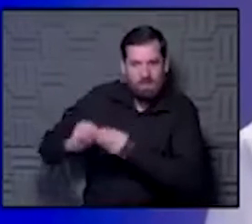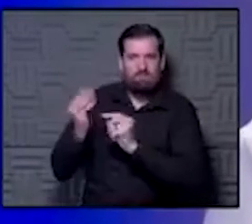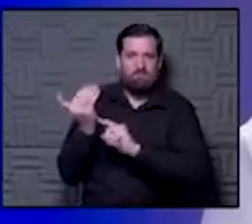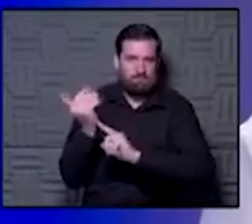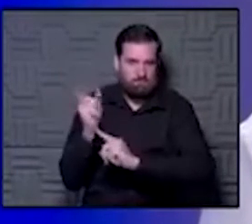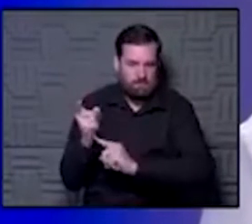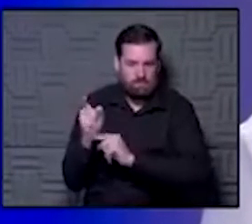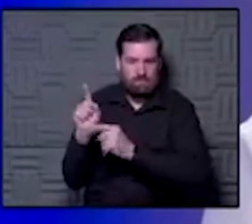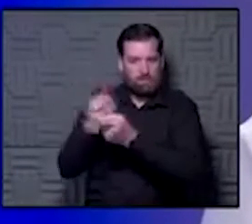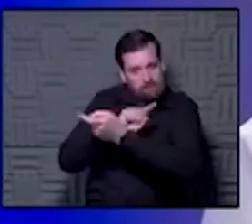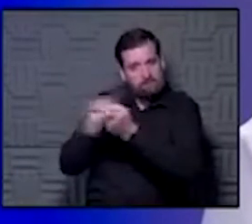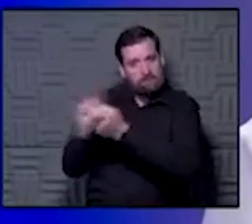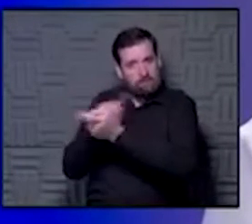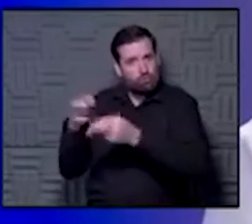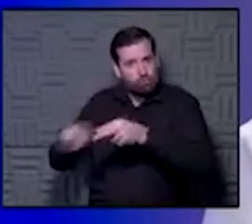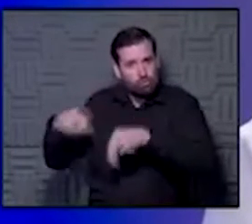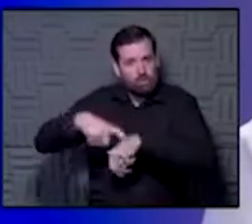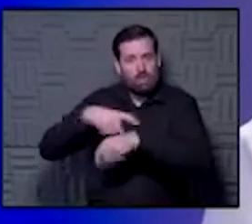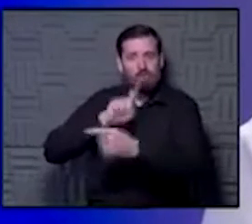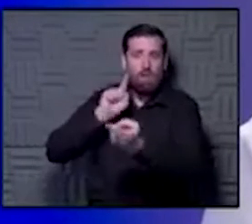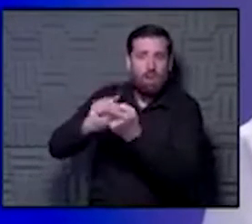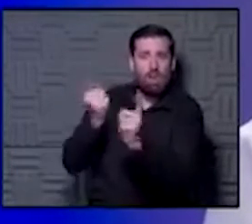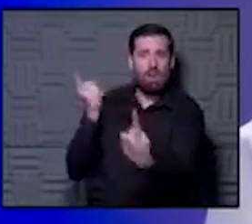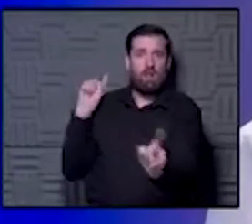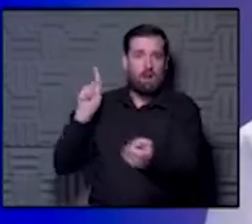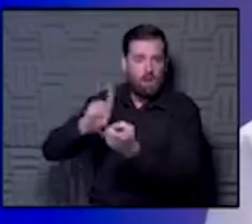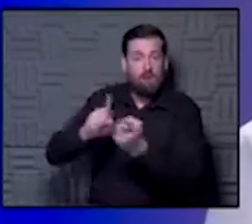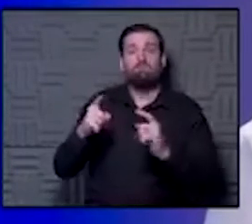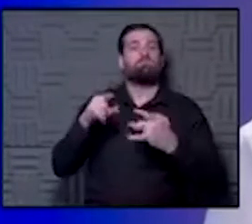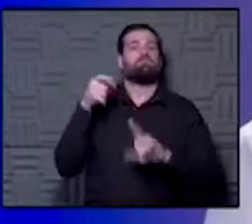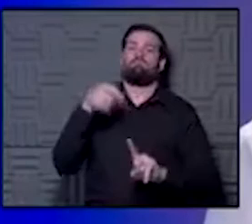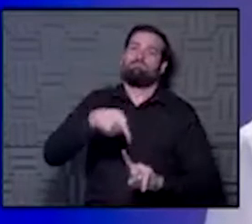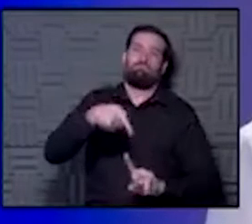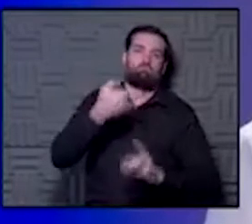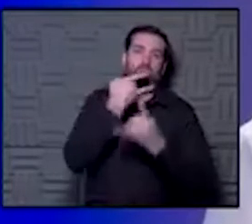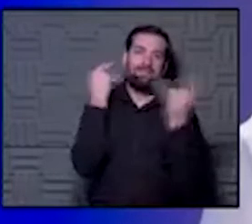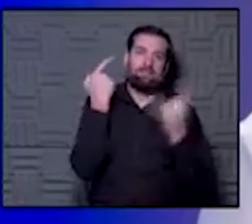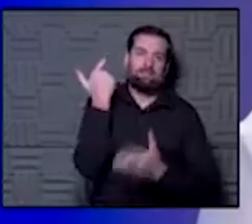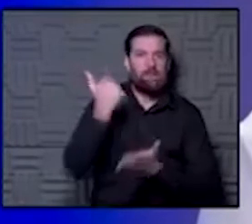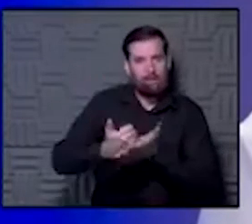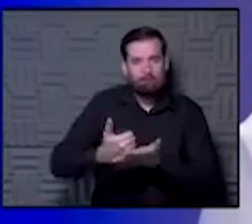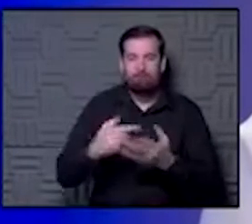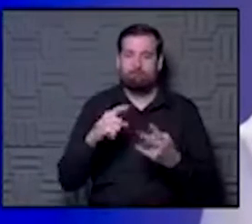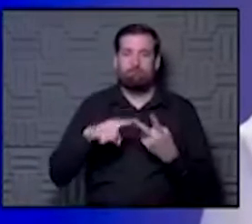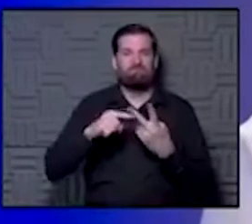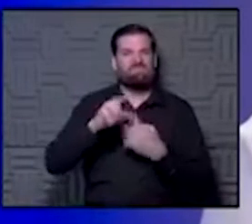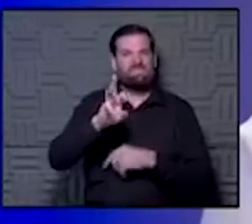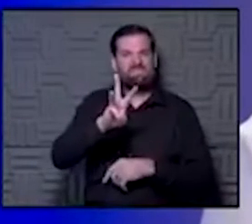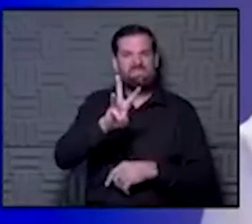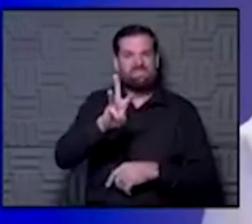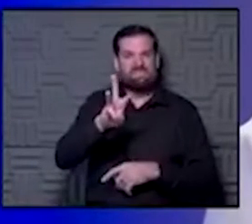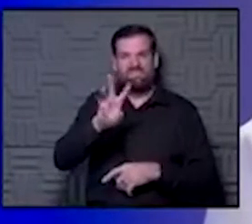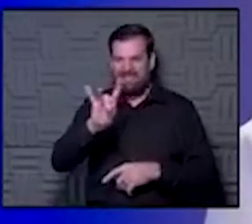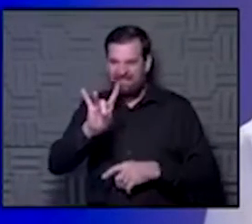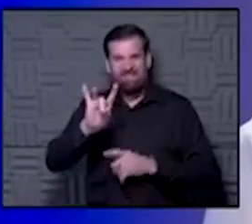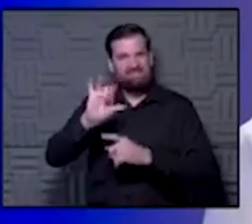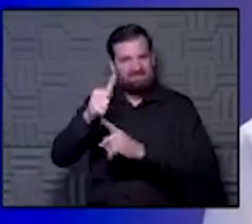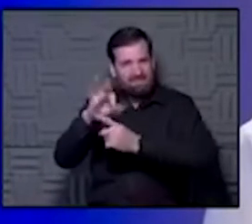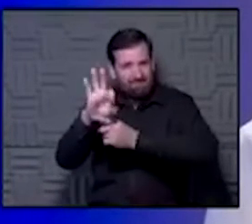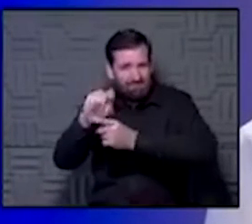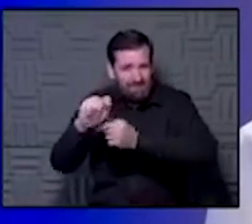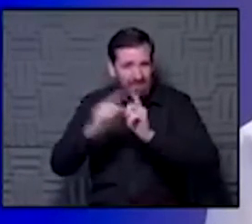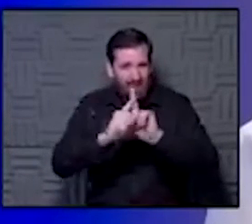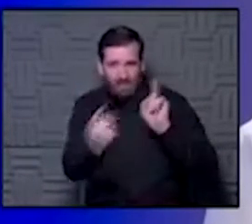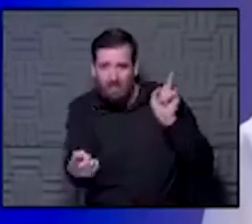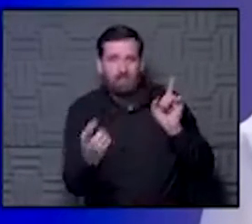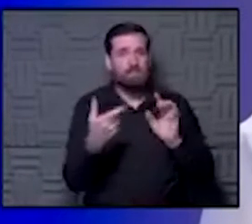infected, the things to understand in this concept is masking is going to help, masking of both parties. Staying six feet or eight feet or ten feet or more is going